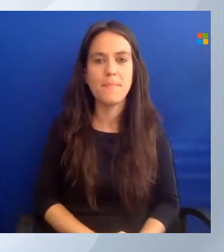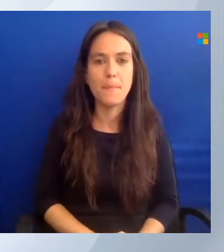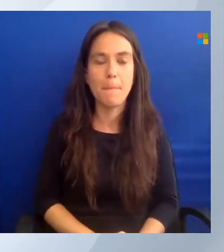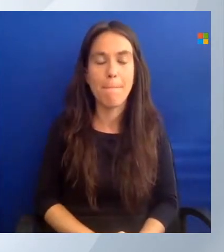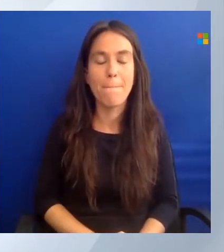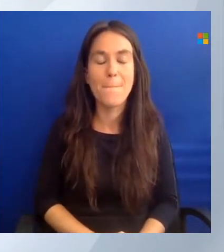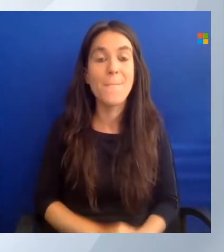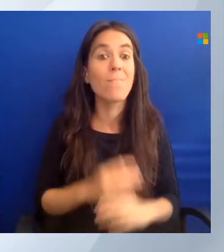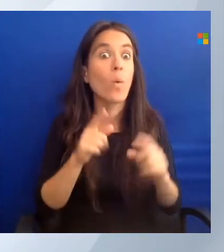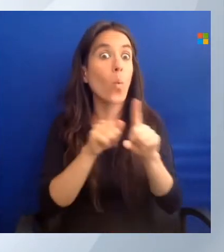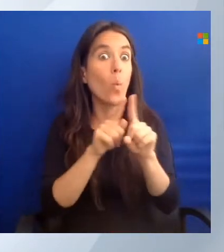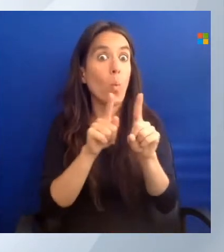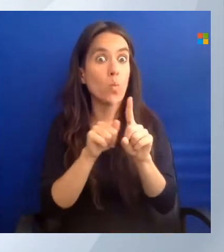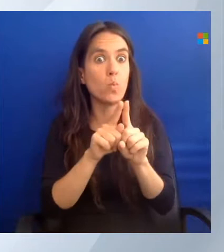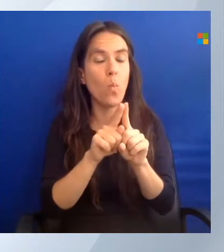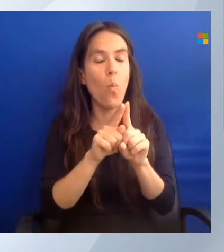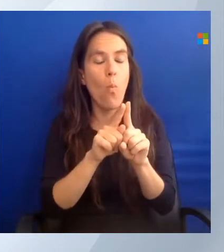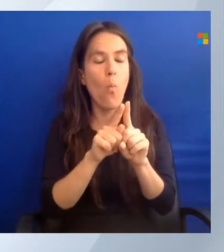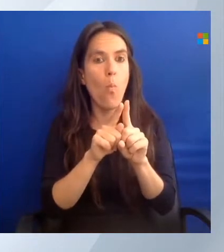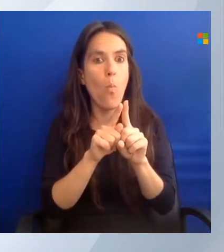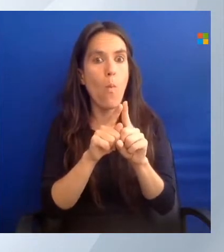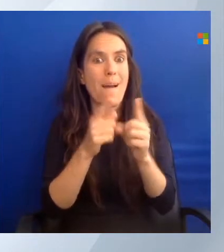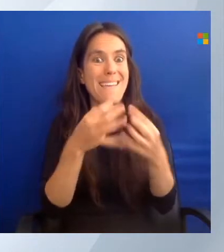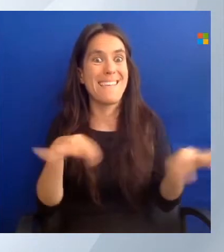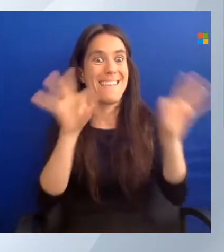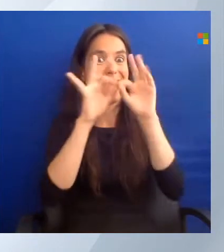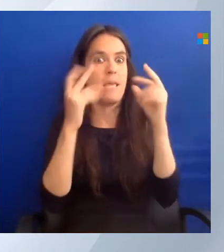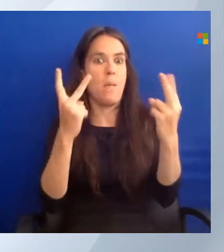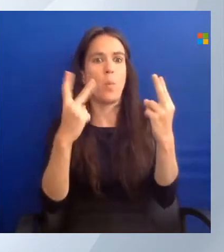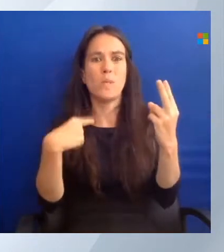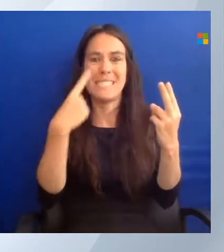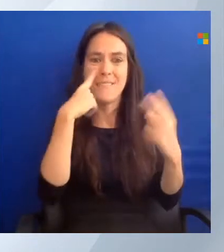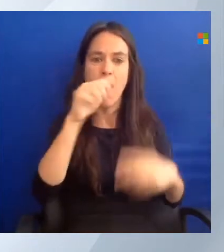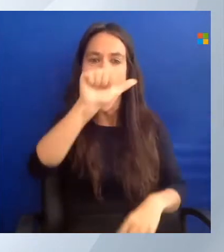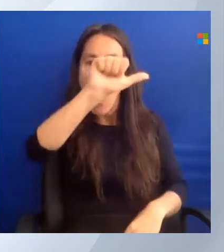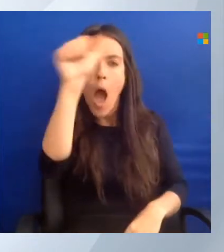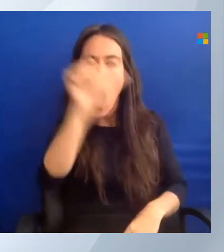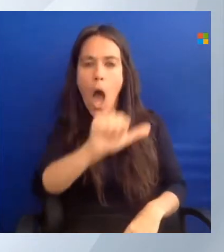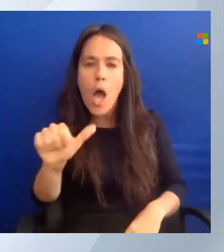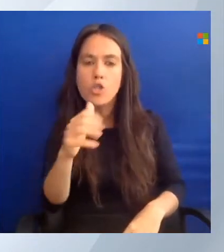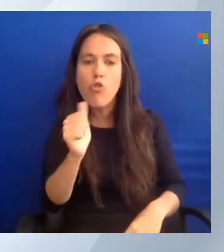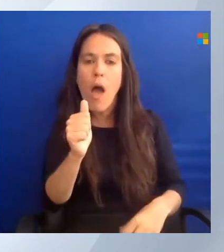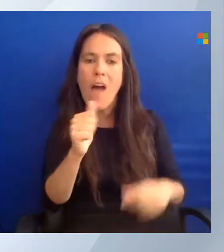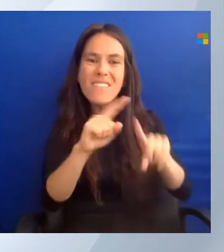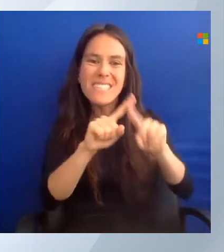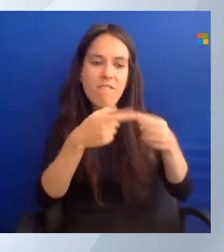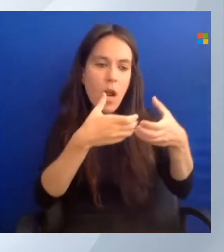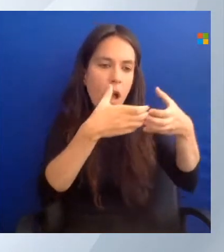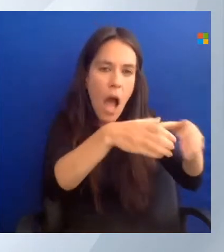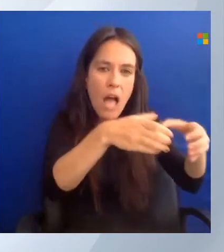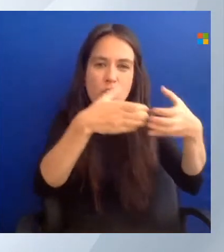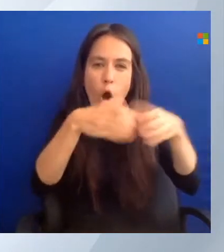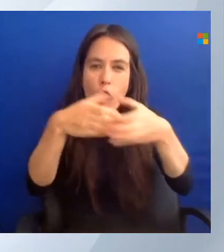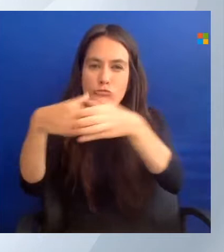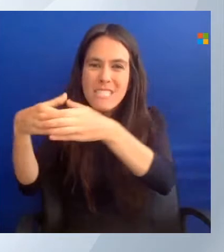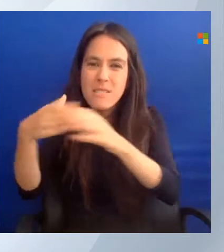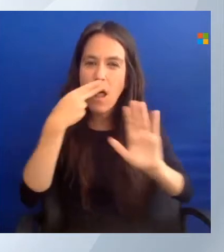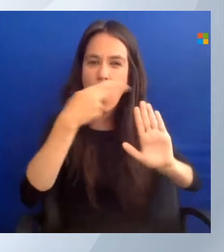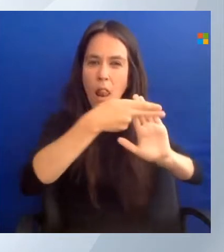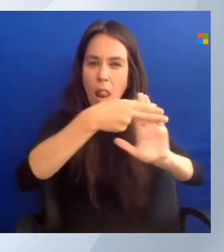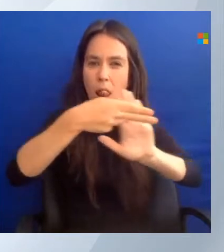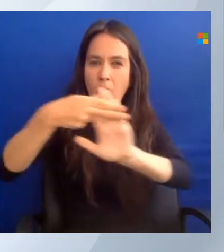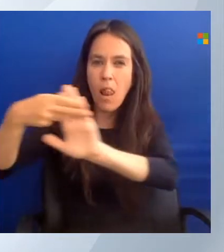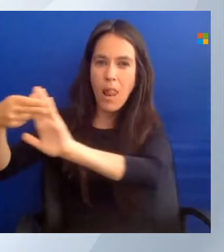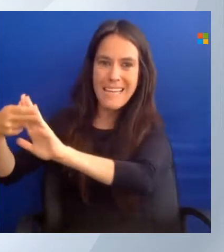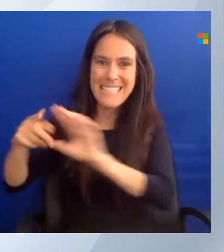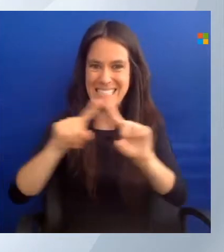start is the categories which Azure uses. And the reason for this is that they come back with every